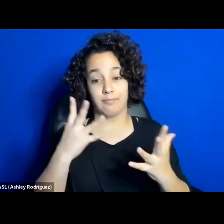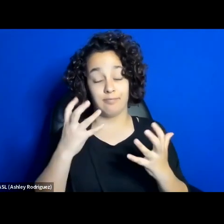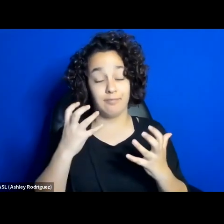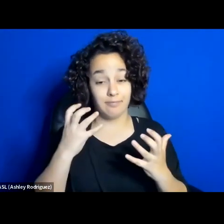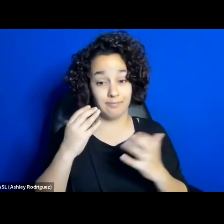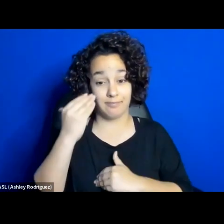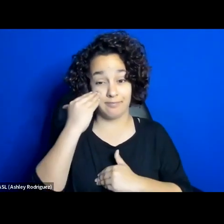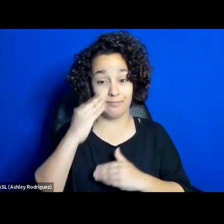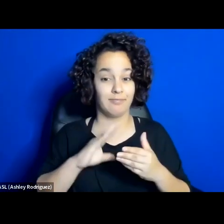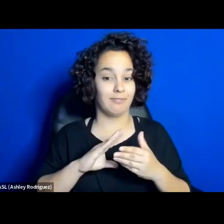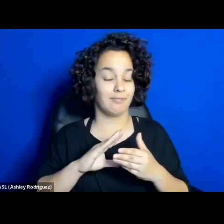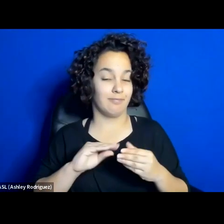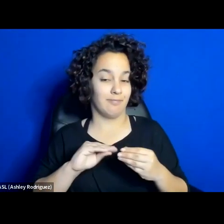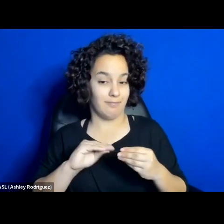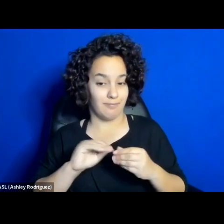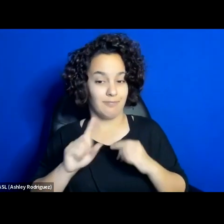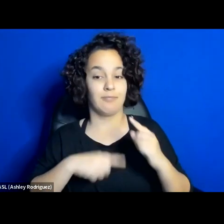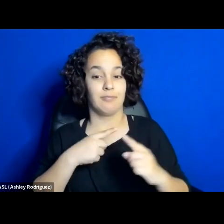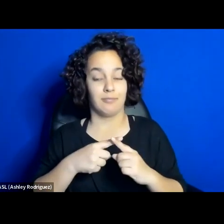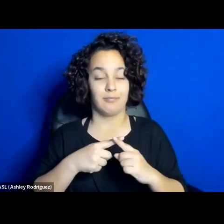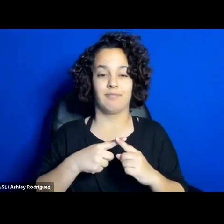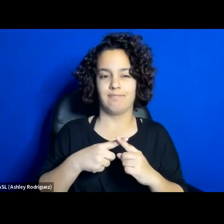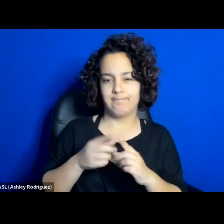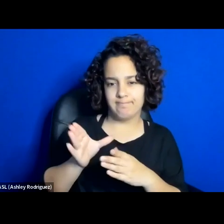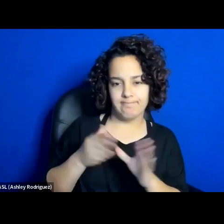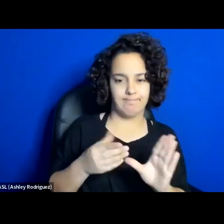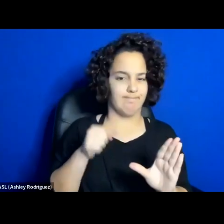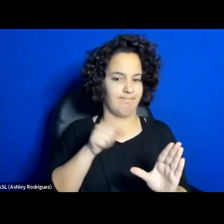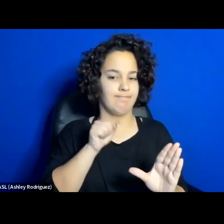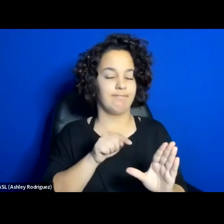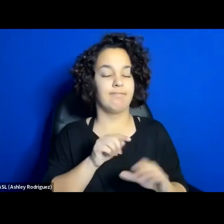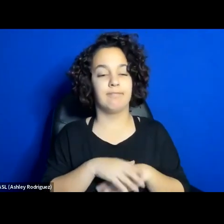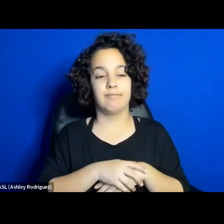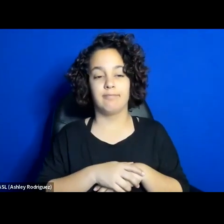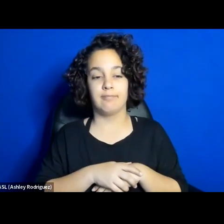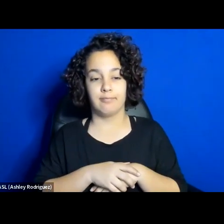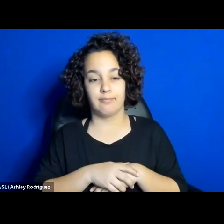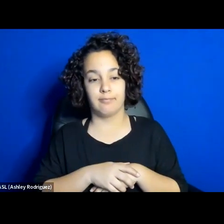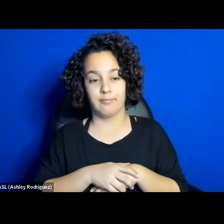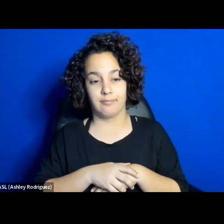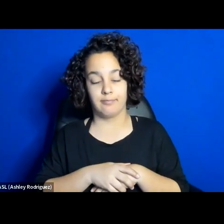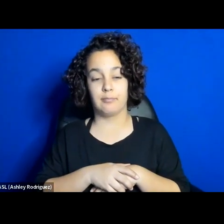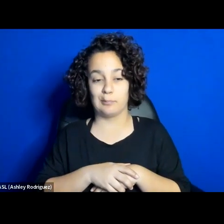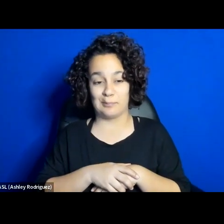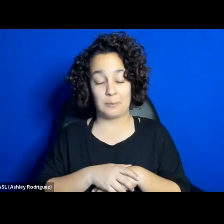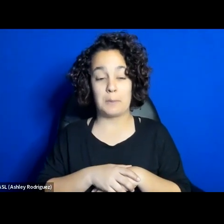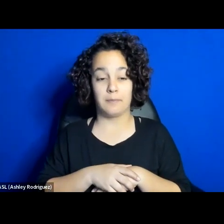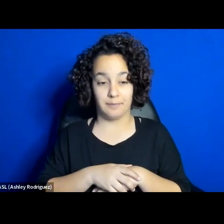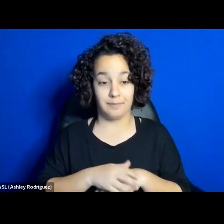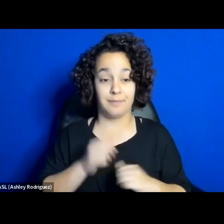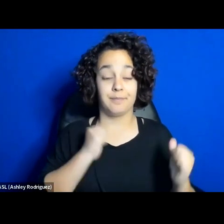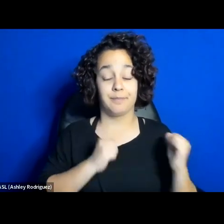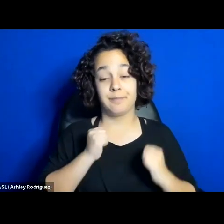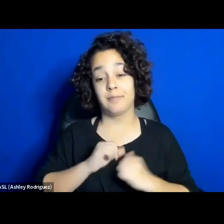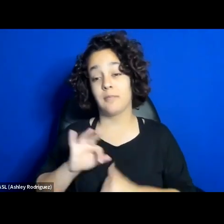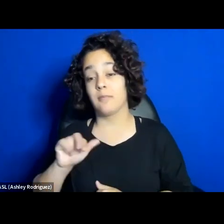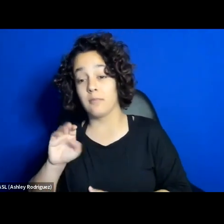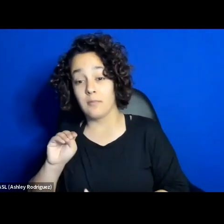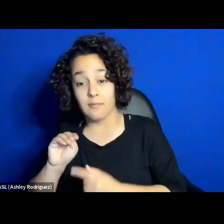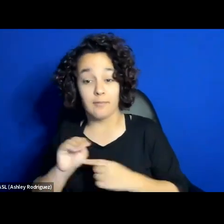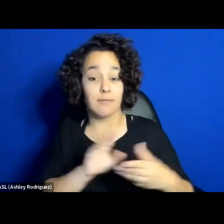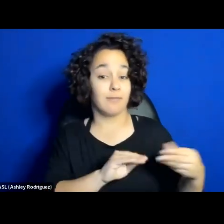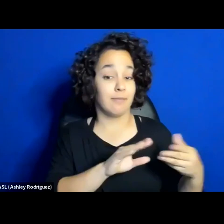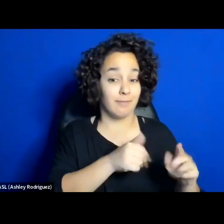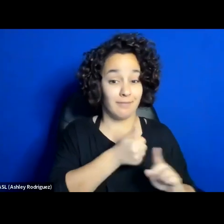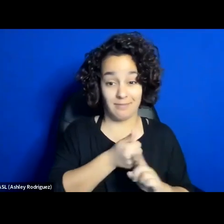this shift that has happened, you know, both to the dramaturgy, to the form, and also to the narrative, you know,